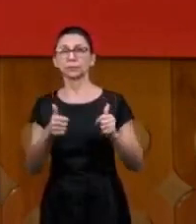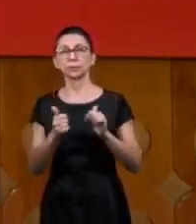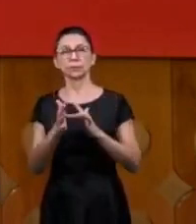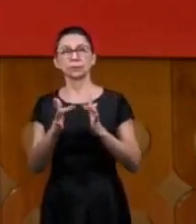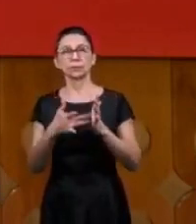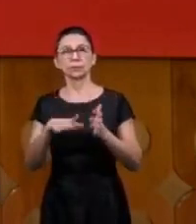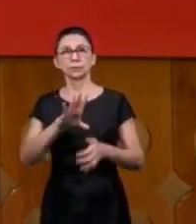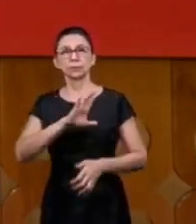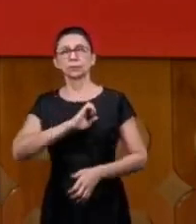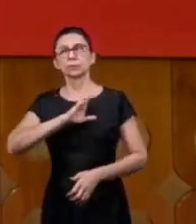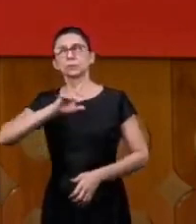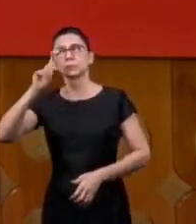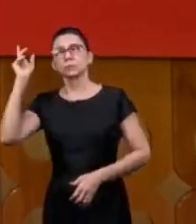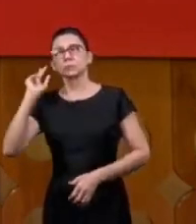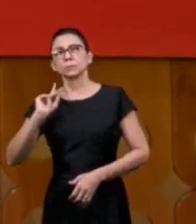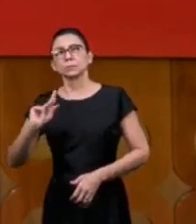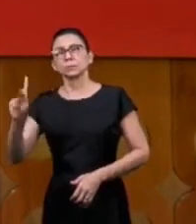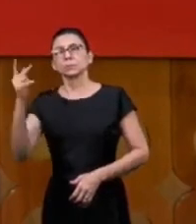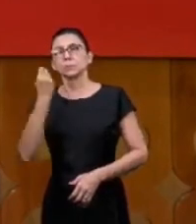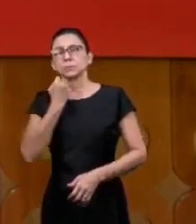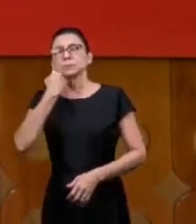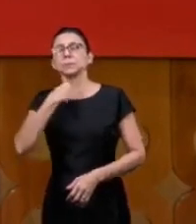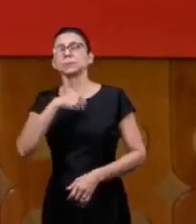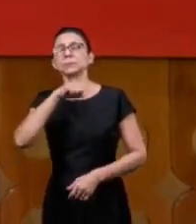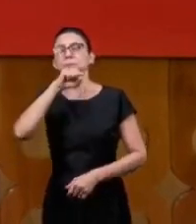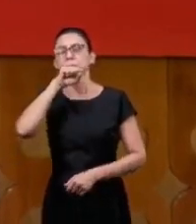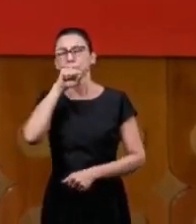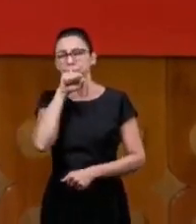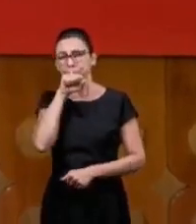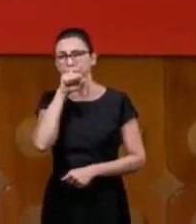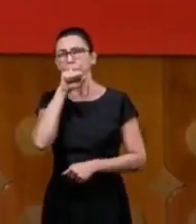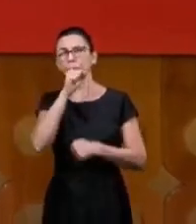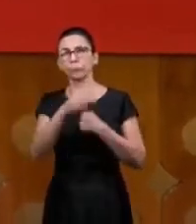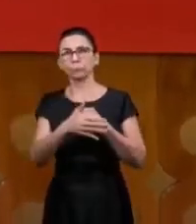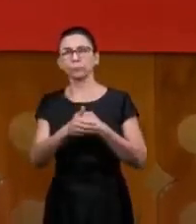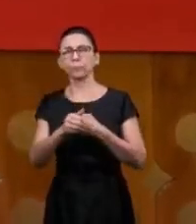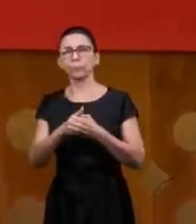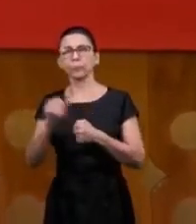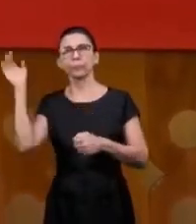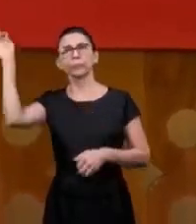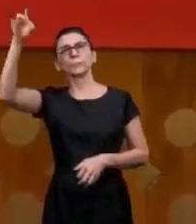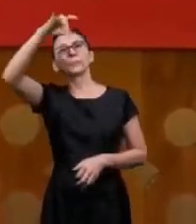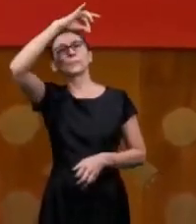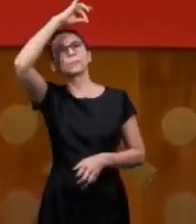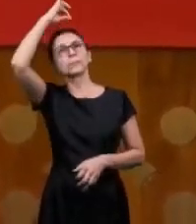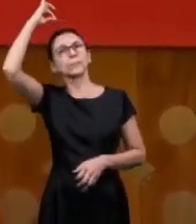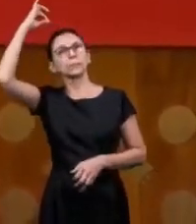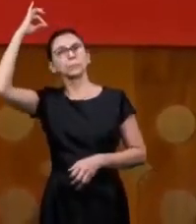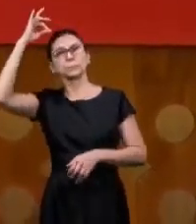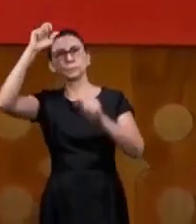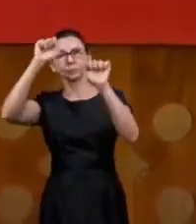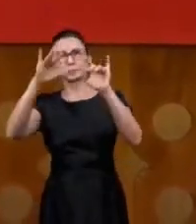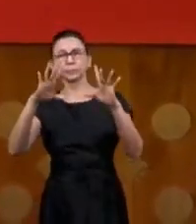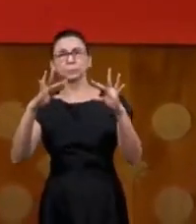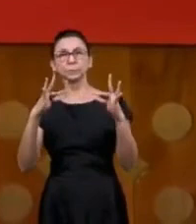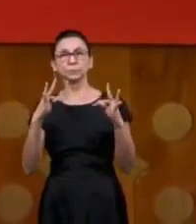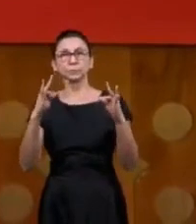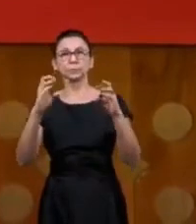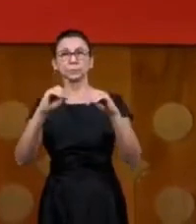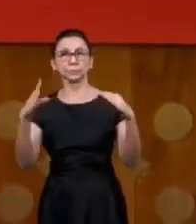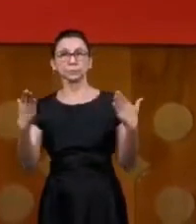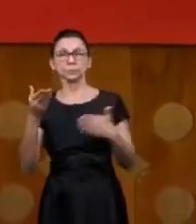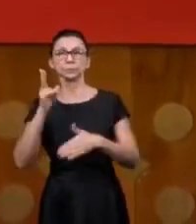love of God the Father the eternal sweet consolations of the Holy Spirit be upon you